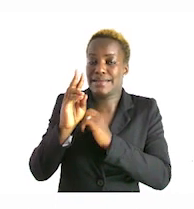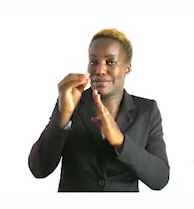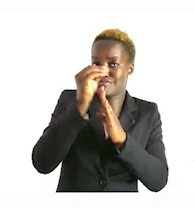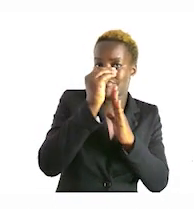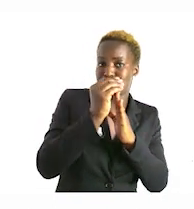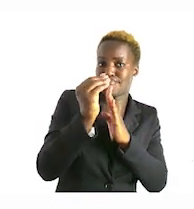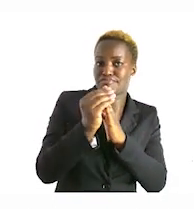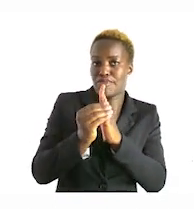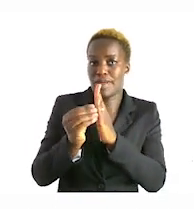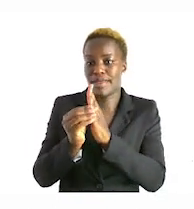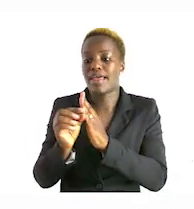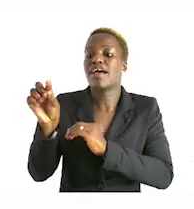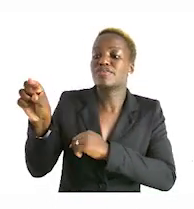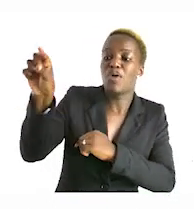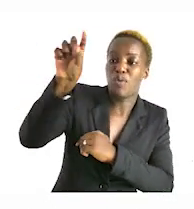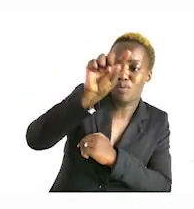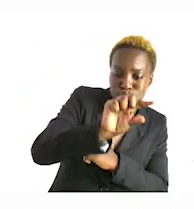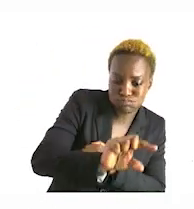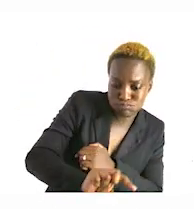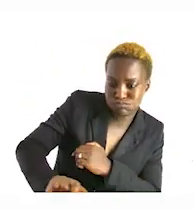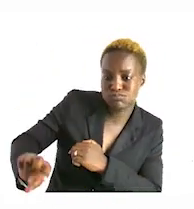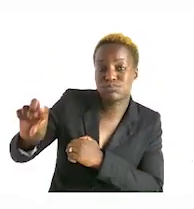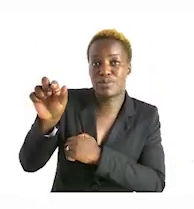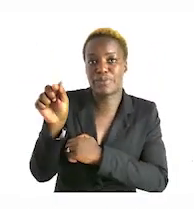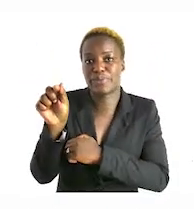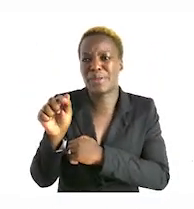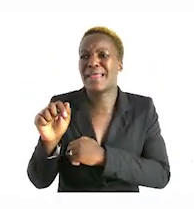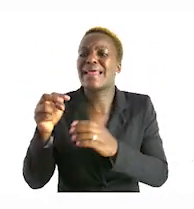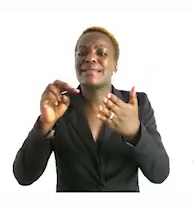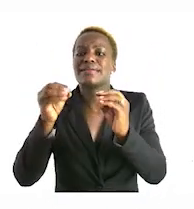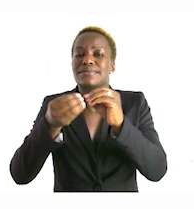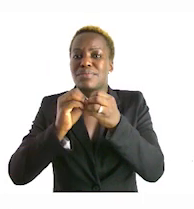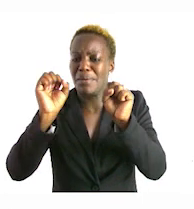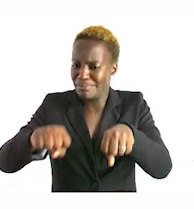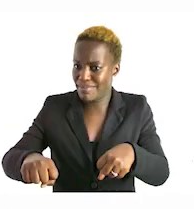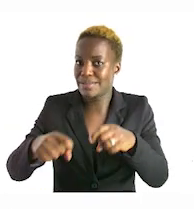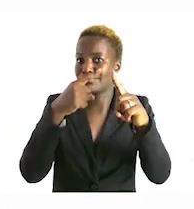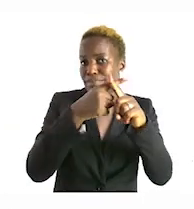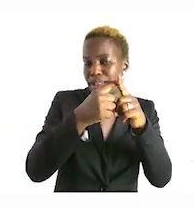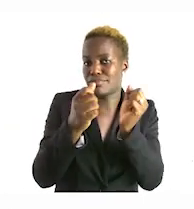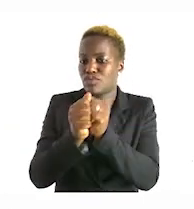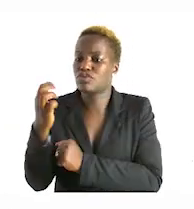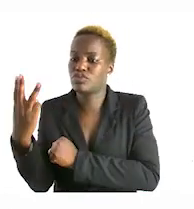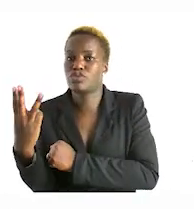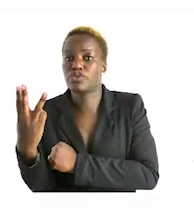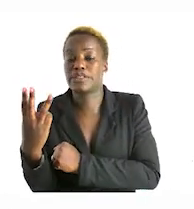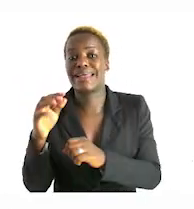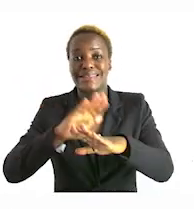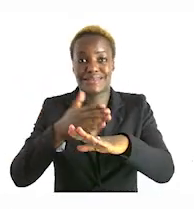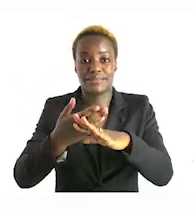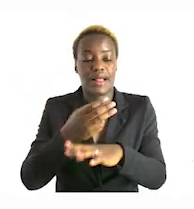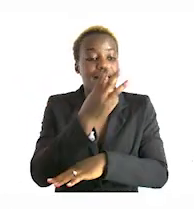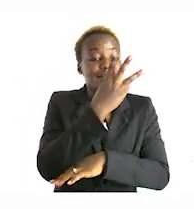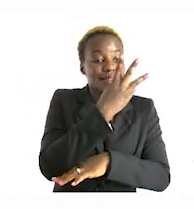the three with for example let's take 10 three times 10 what